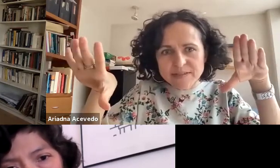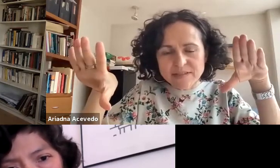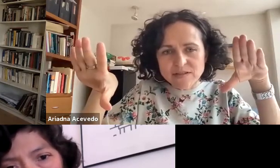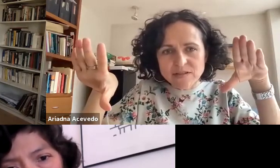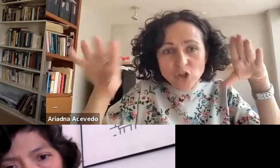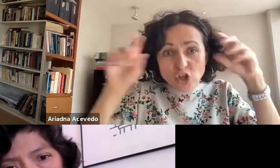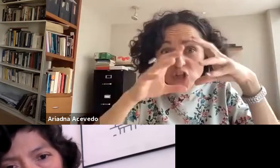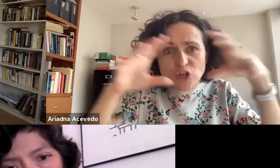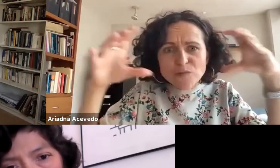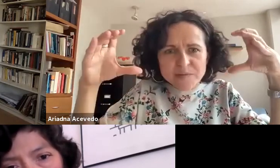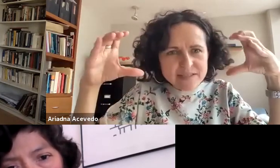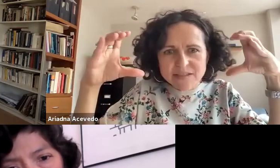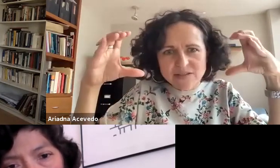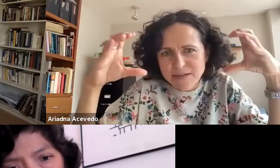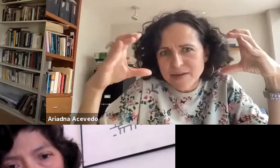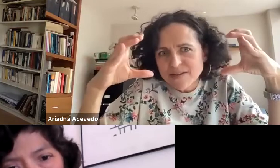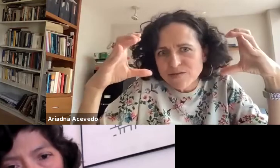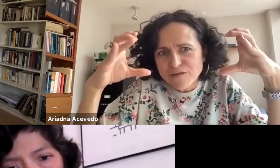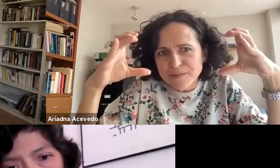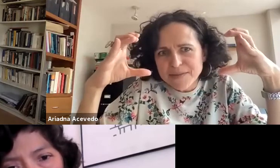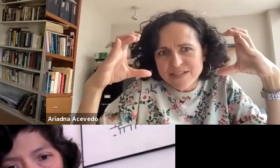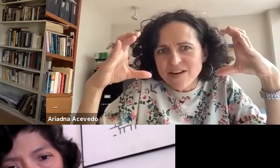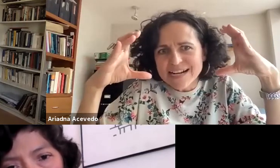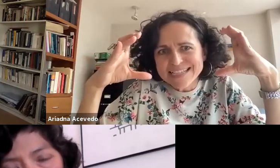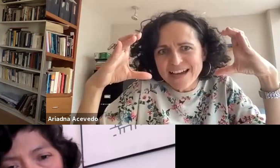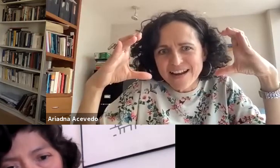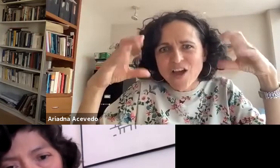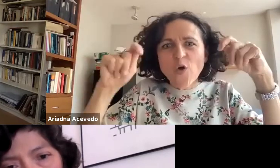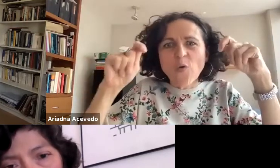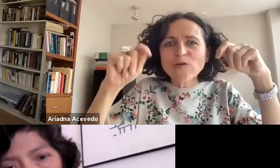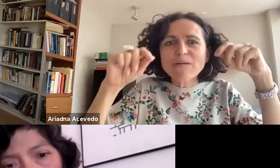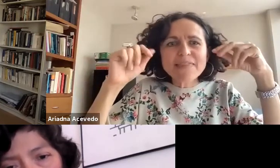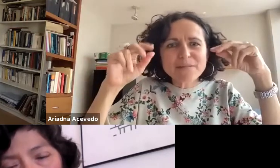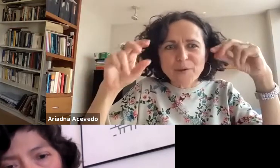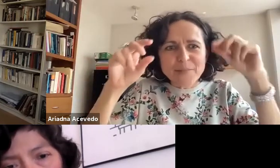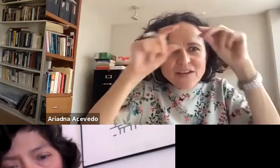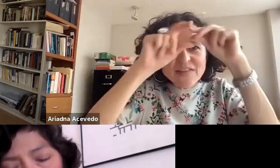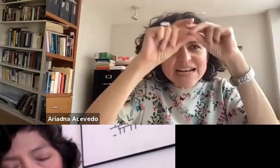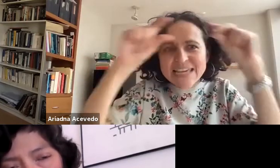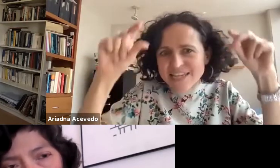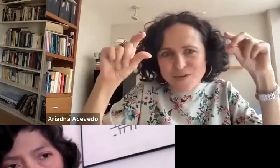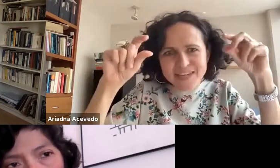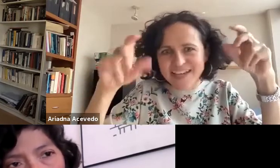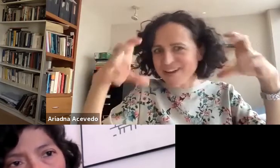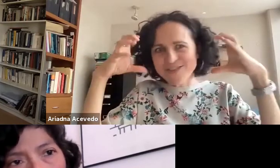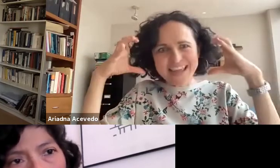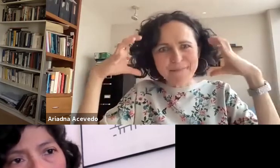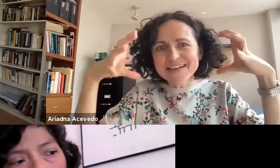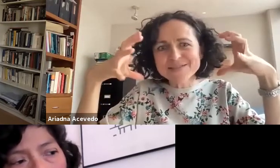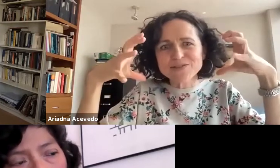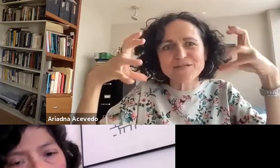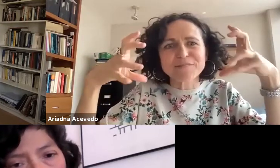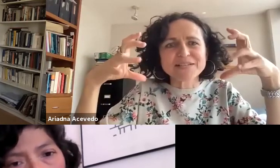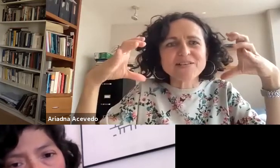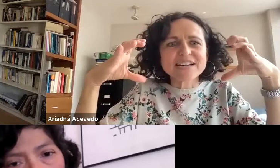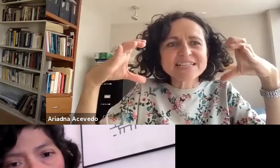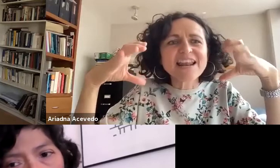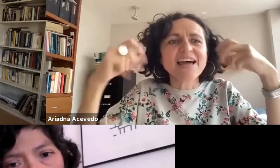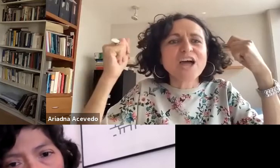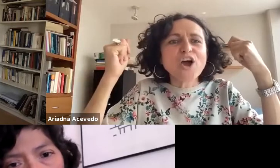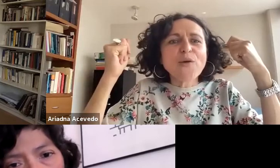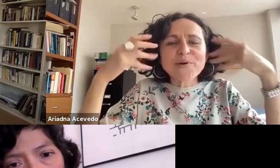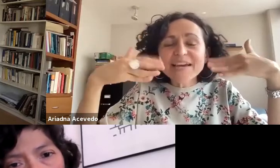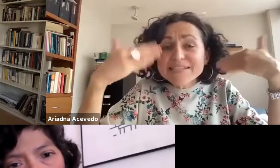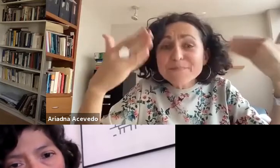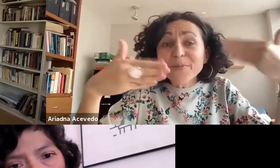oh, we don't need to to consider race because we are all Mestizo. But when we talk about